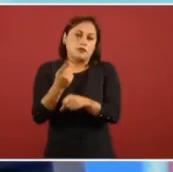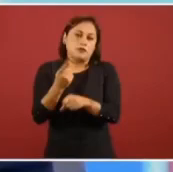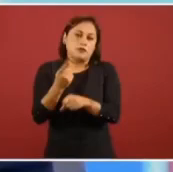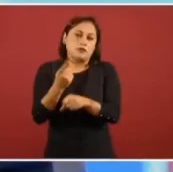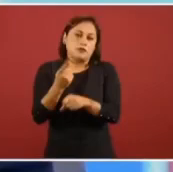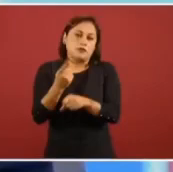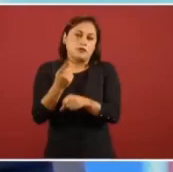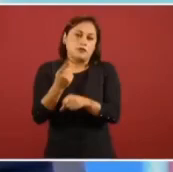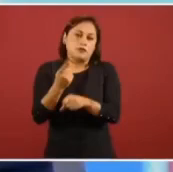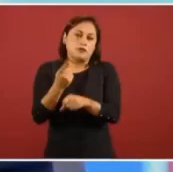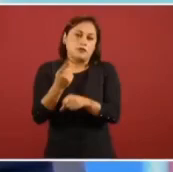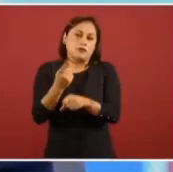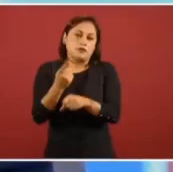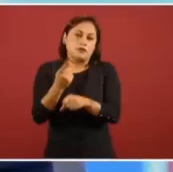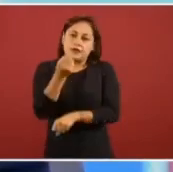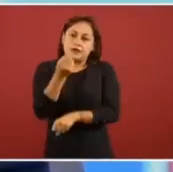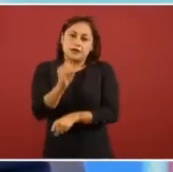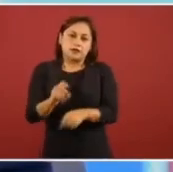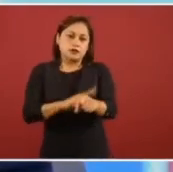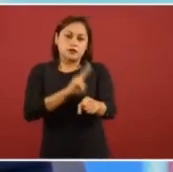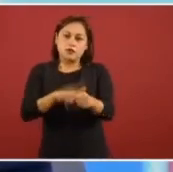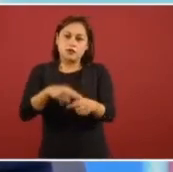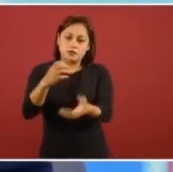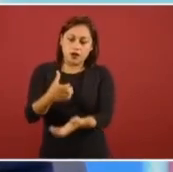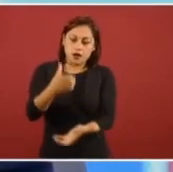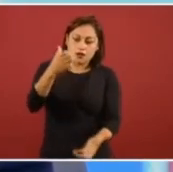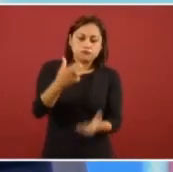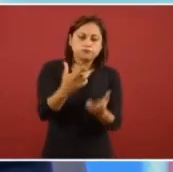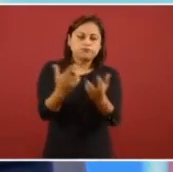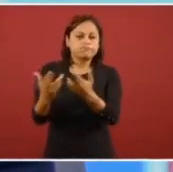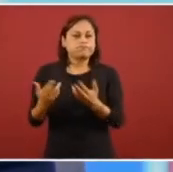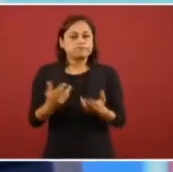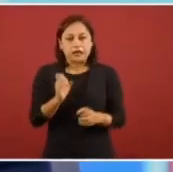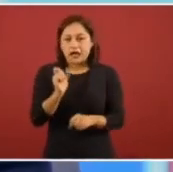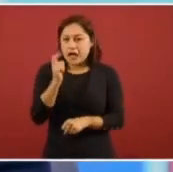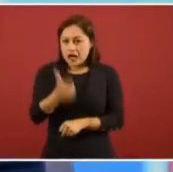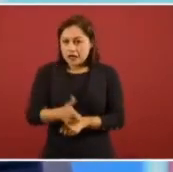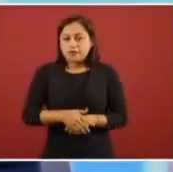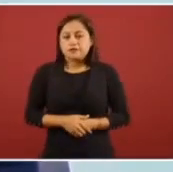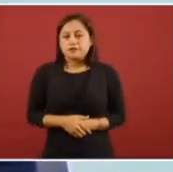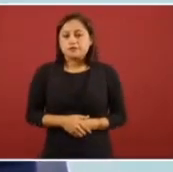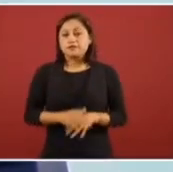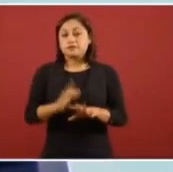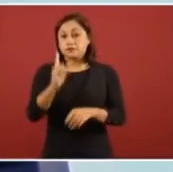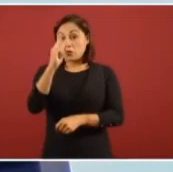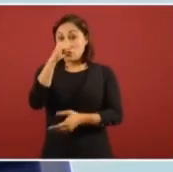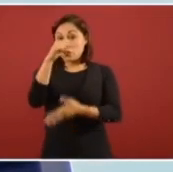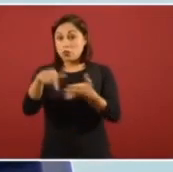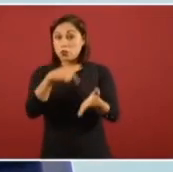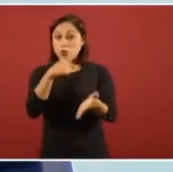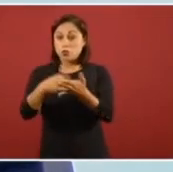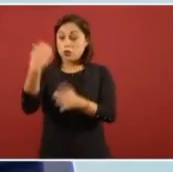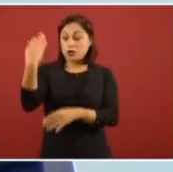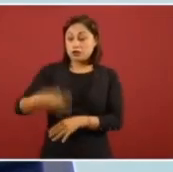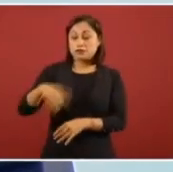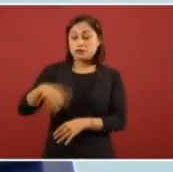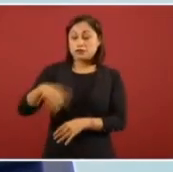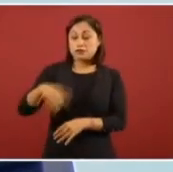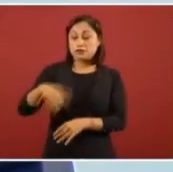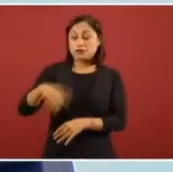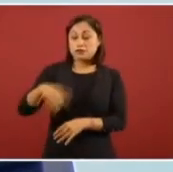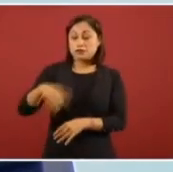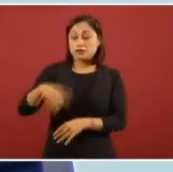that's why they checked those more. ...de la costa de nuestro país. La que no se dejó verificar fue Gas Montara.